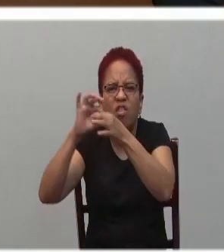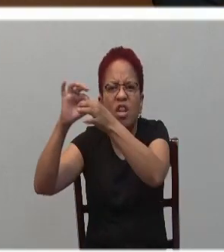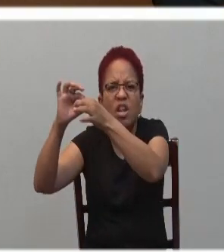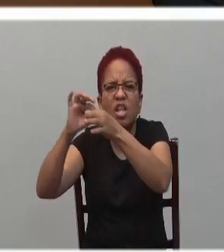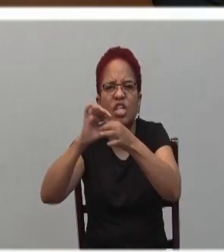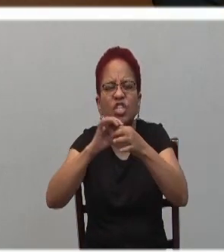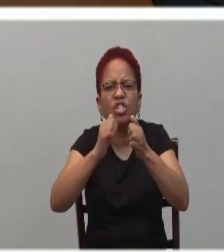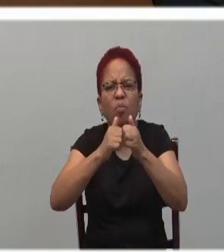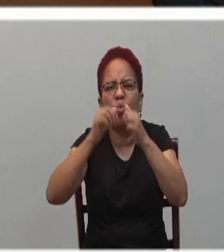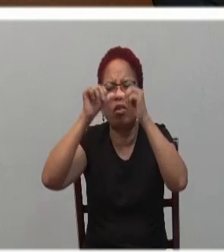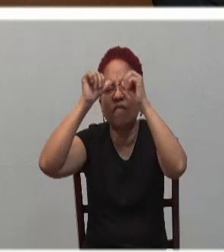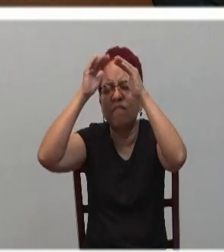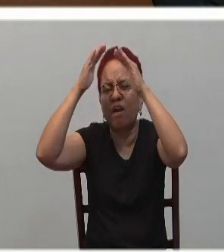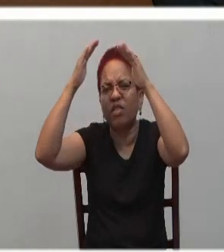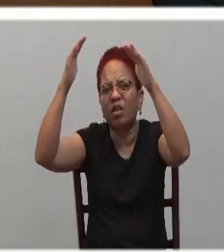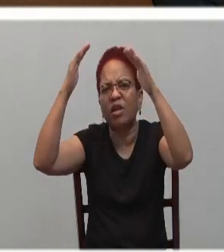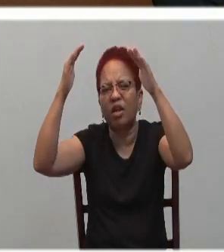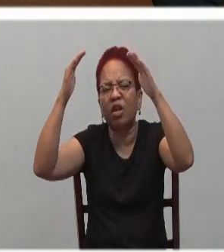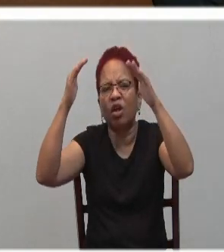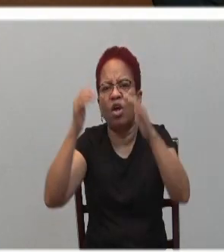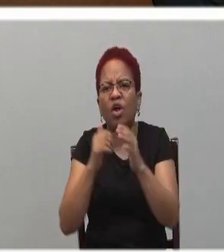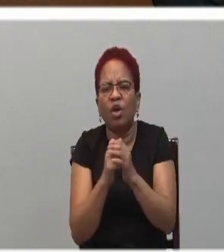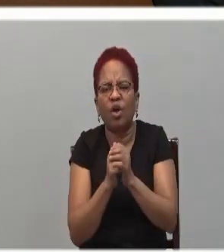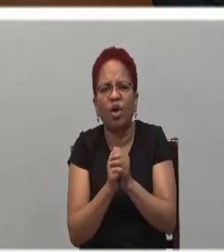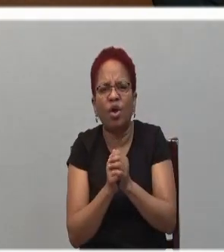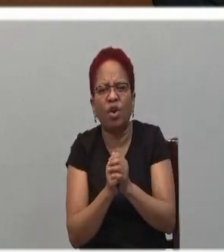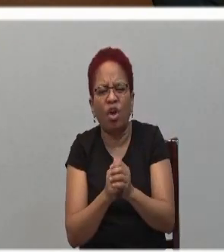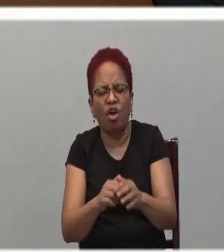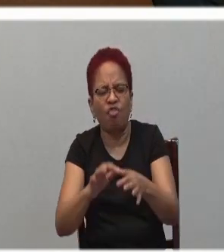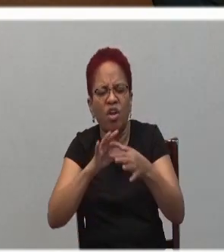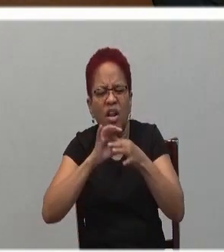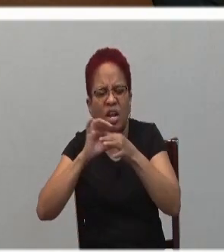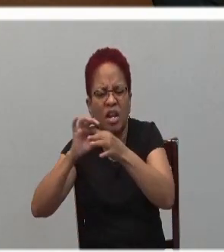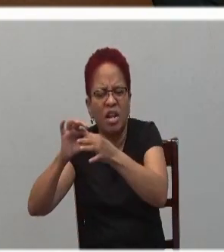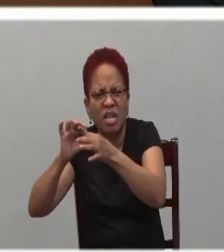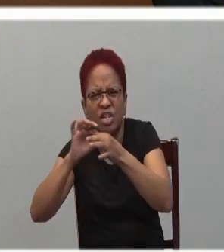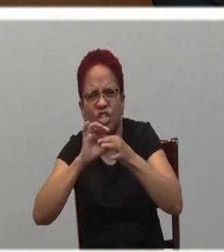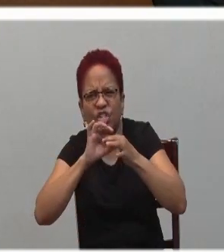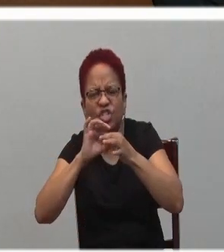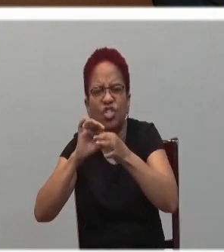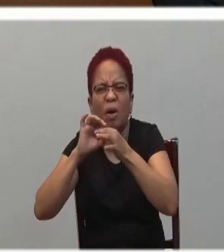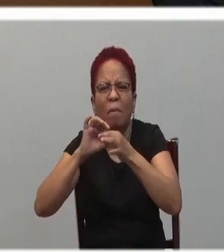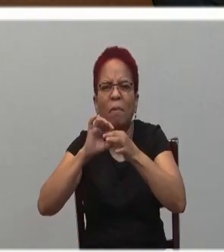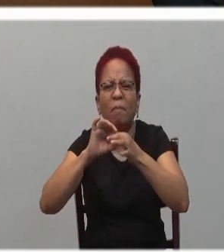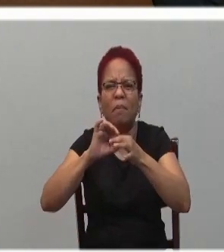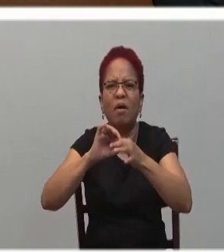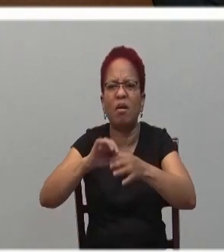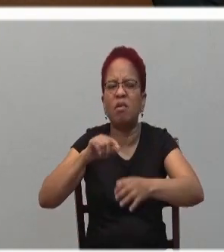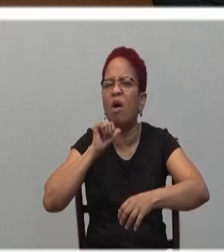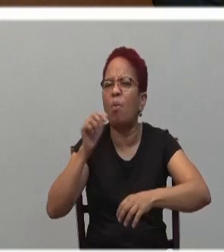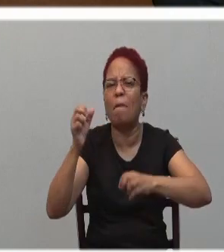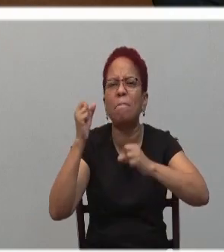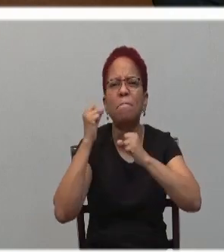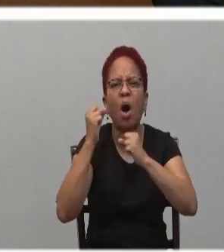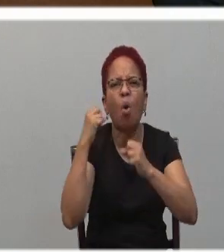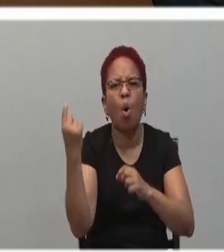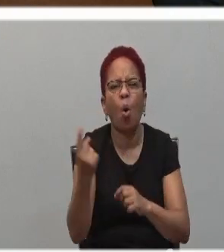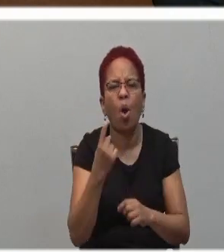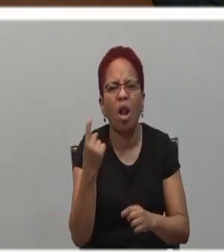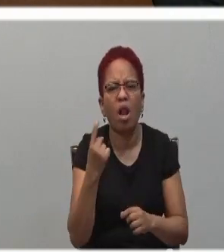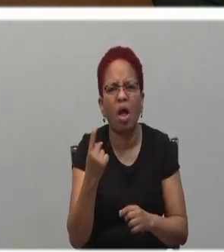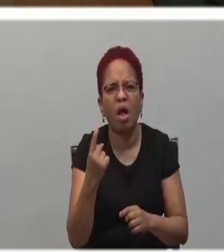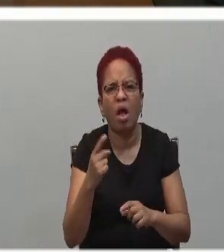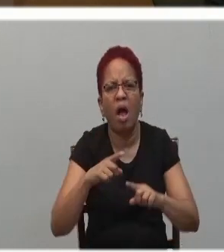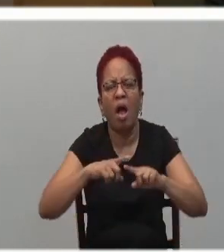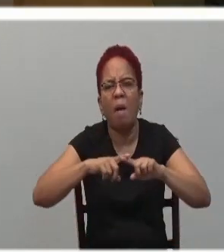A relationship that is grounded, a relationship that is driven not by power but by